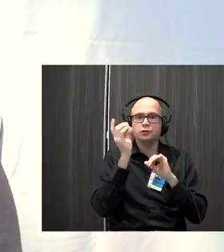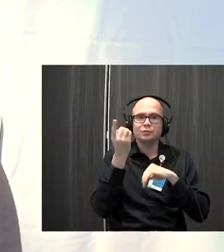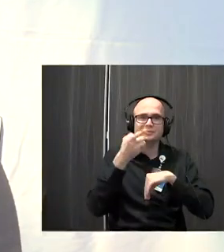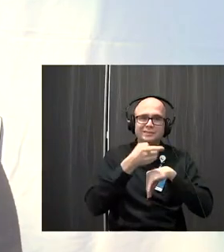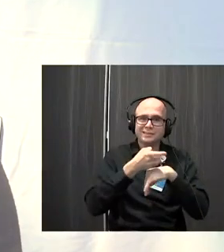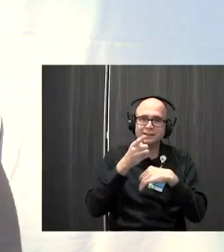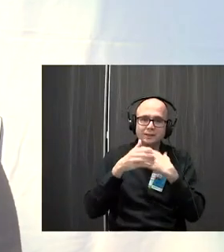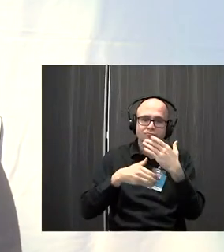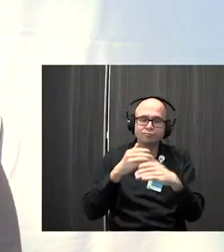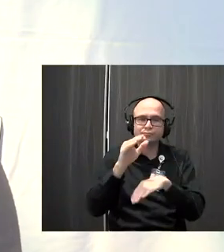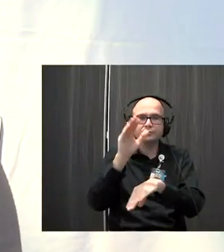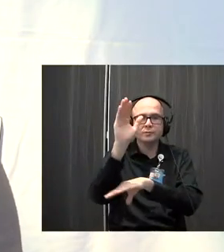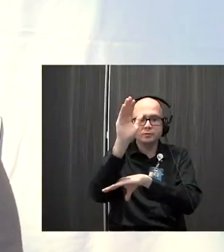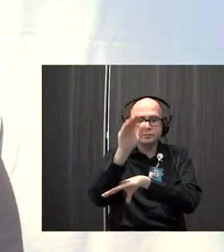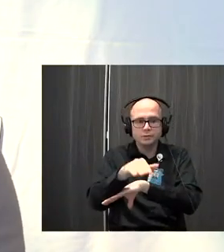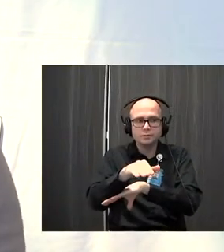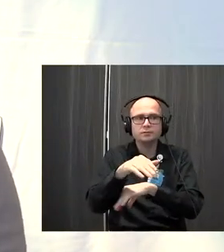or the evening.